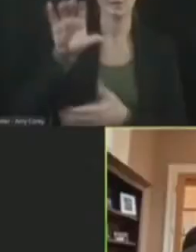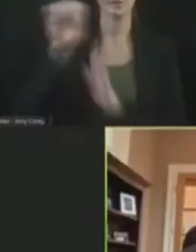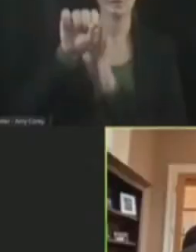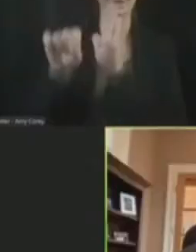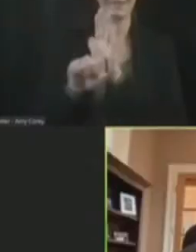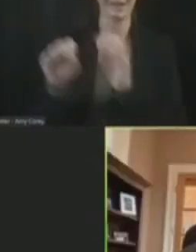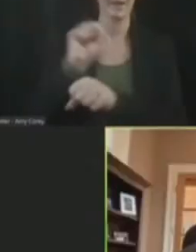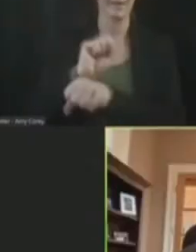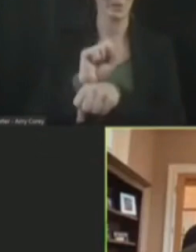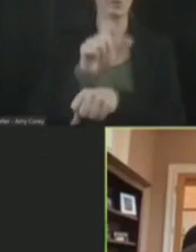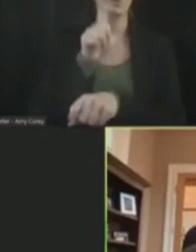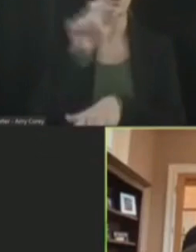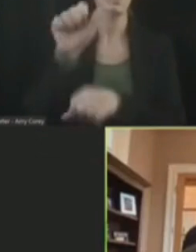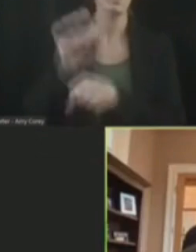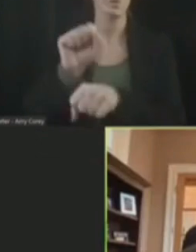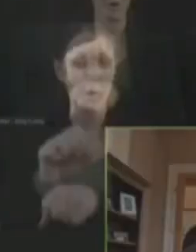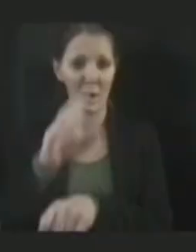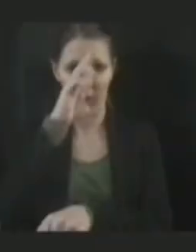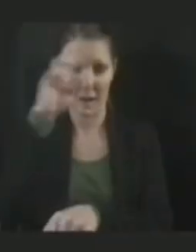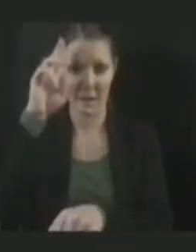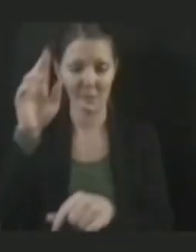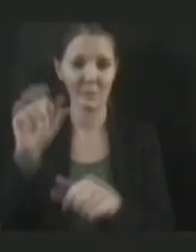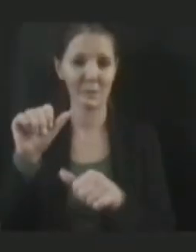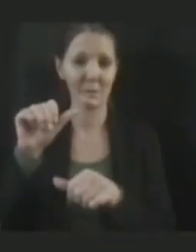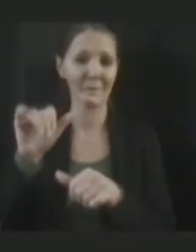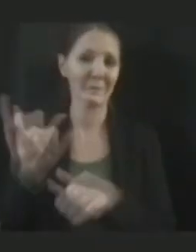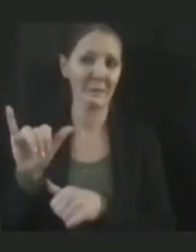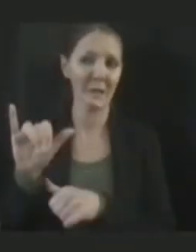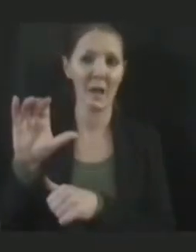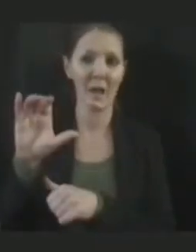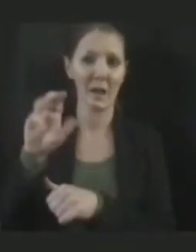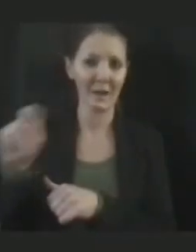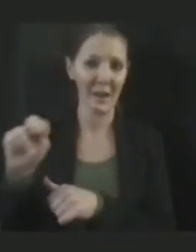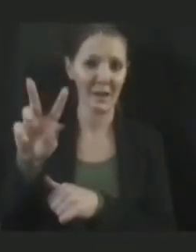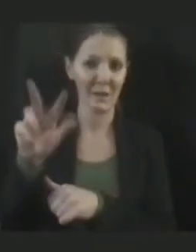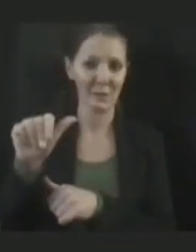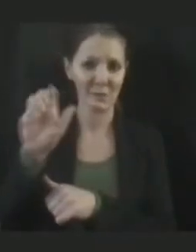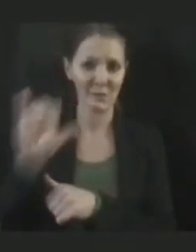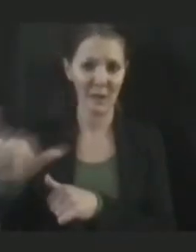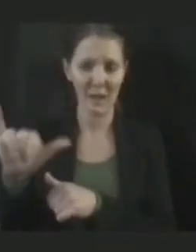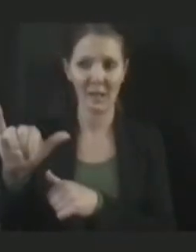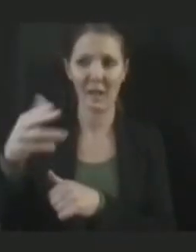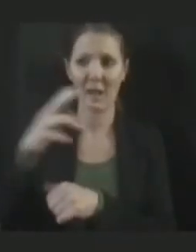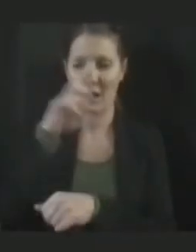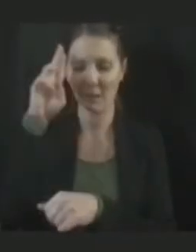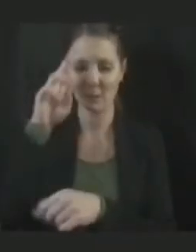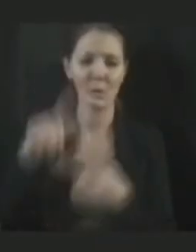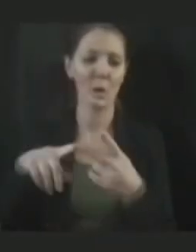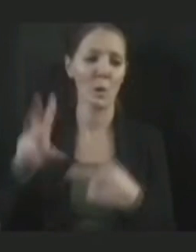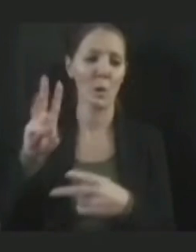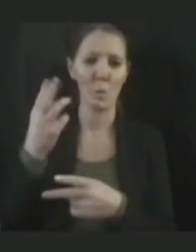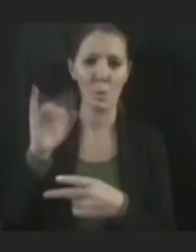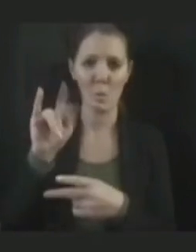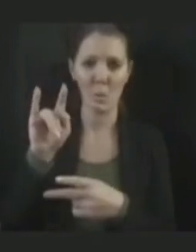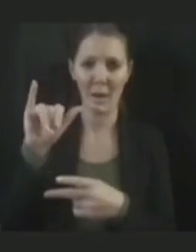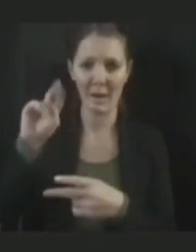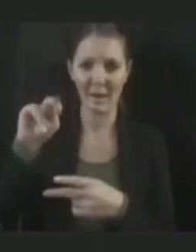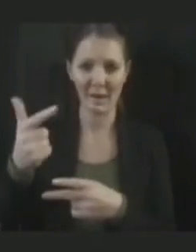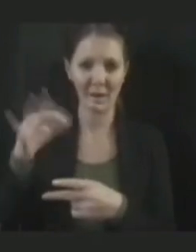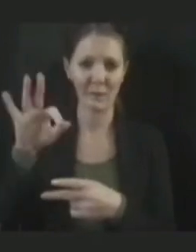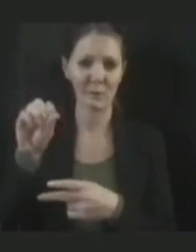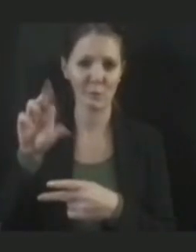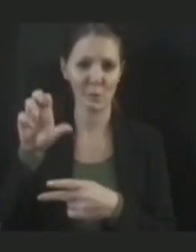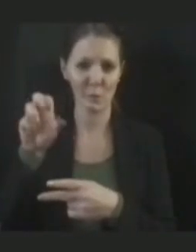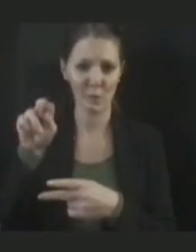hospital settings. For example, Connecticut Valley Hospital, Whiting Forensic Hospital, and some others who are also